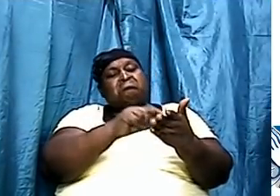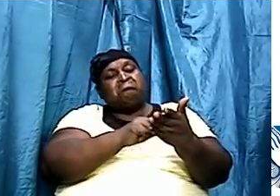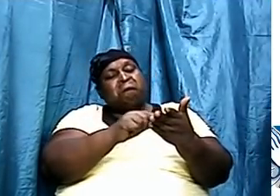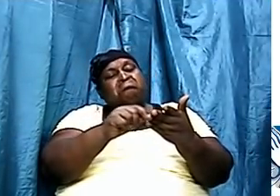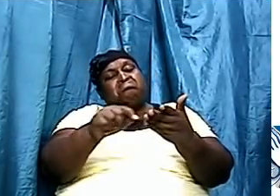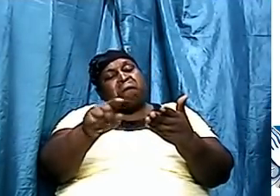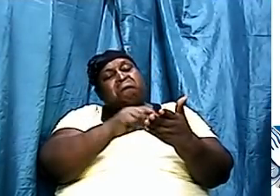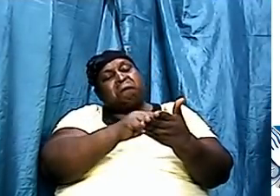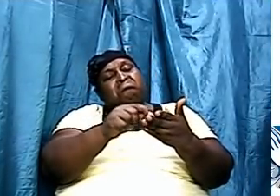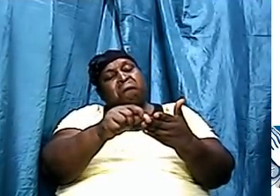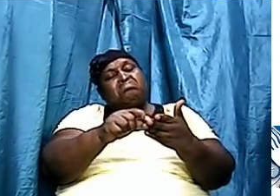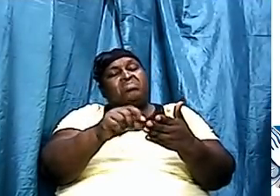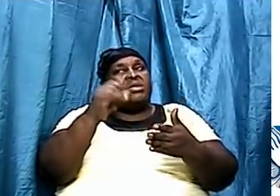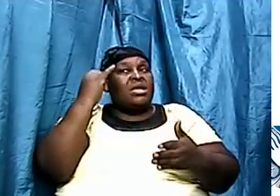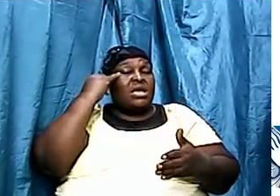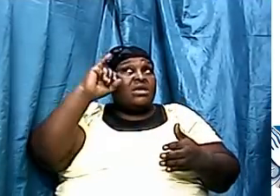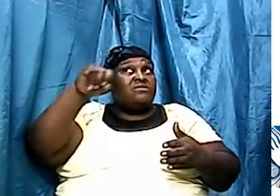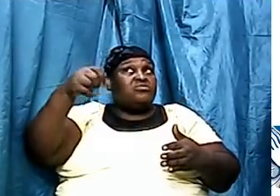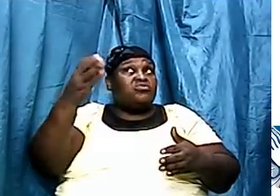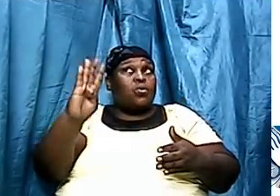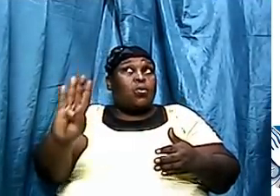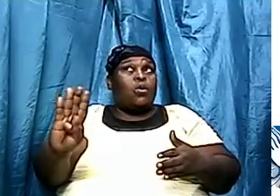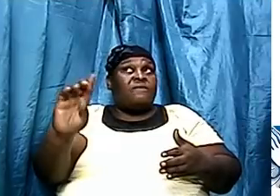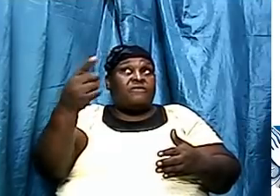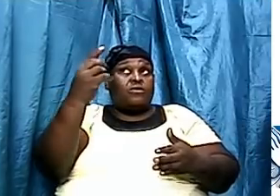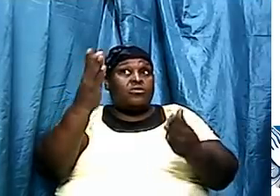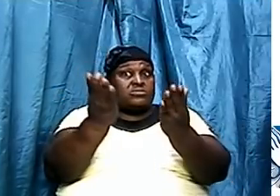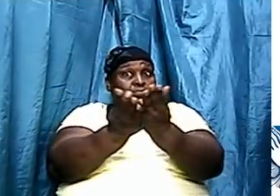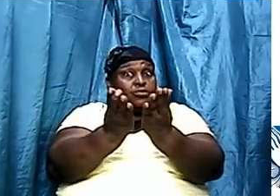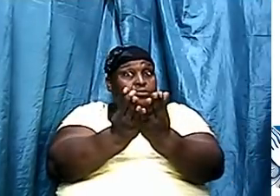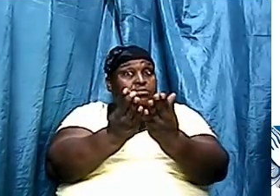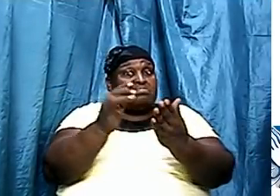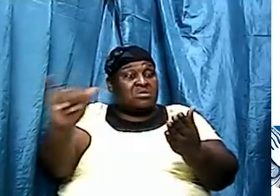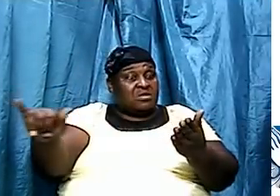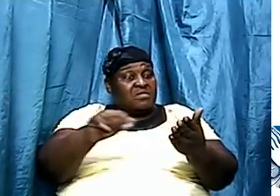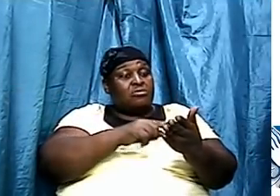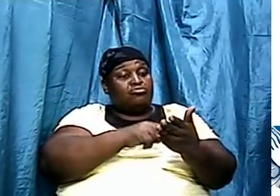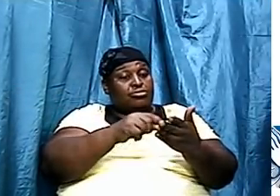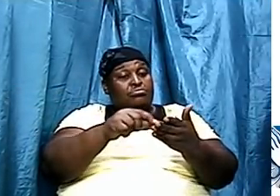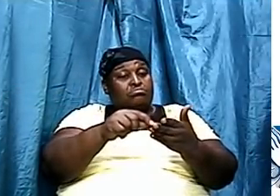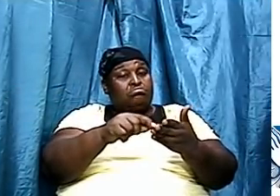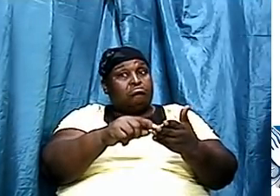now if Job is one of the first book that was written, it means it predates Moses.